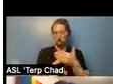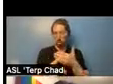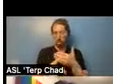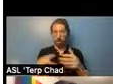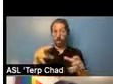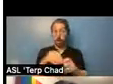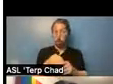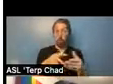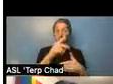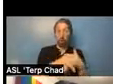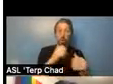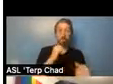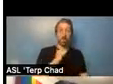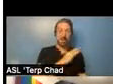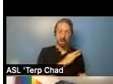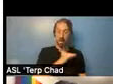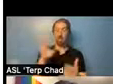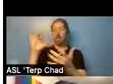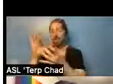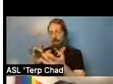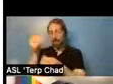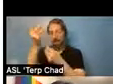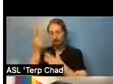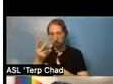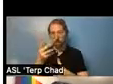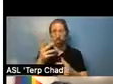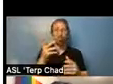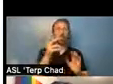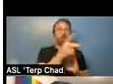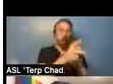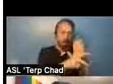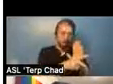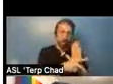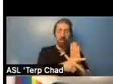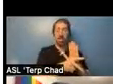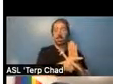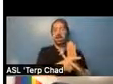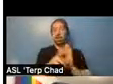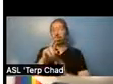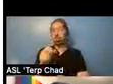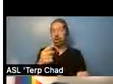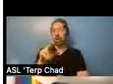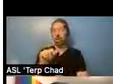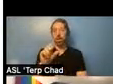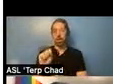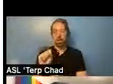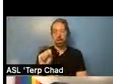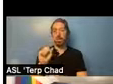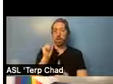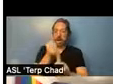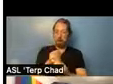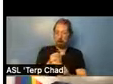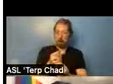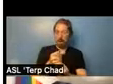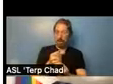and the policies and regulations which impact their tenancies. And I'm just gonna, um, read a little bit more about